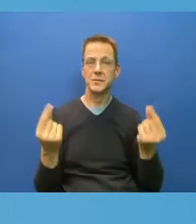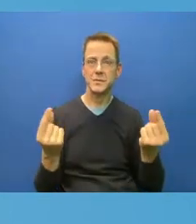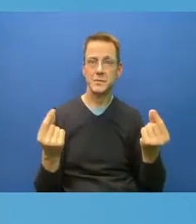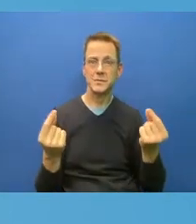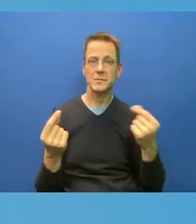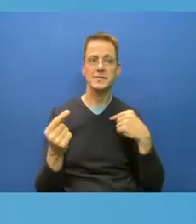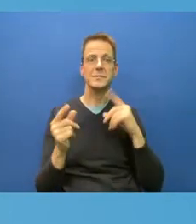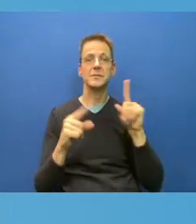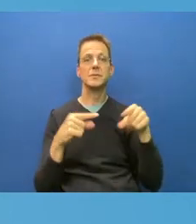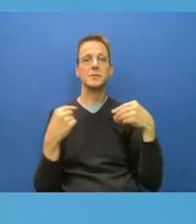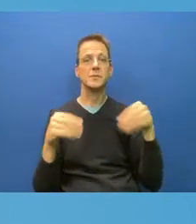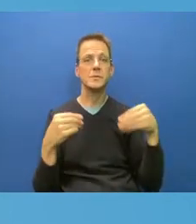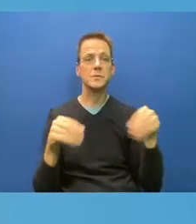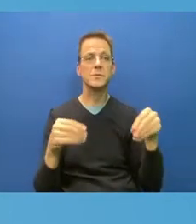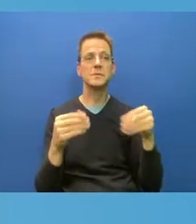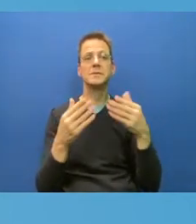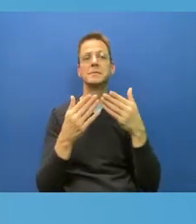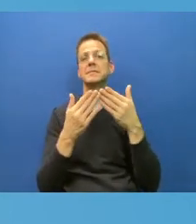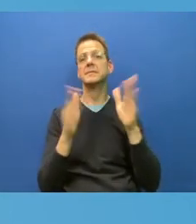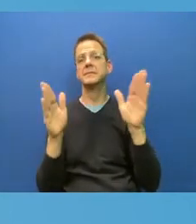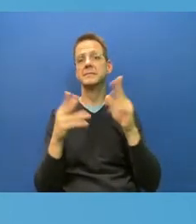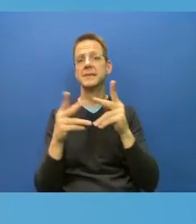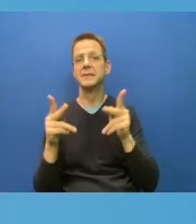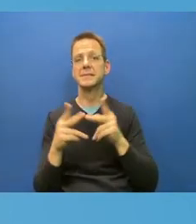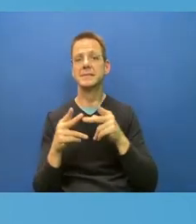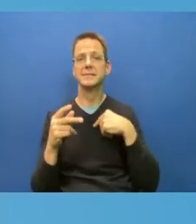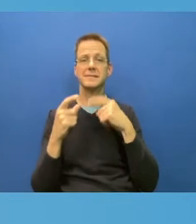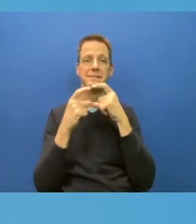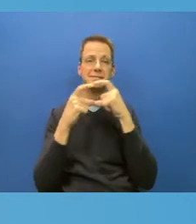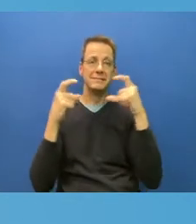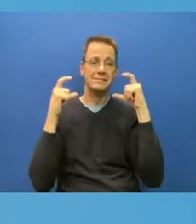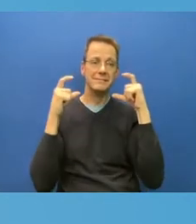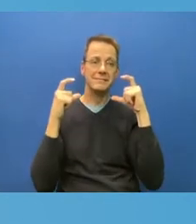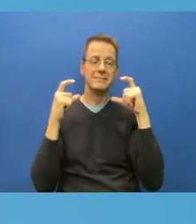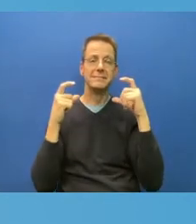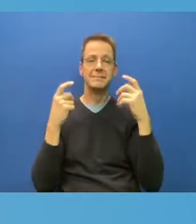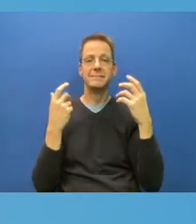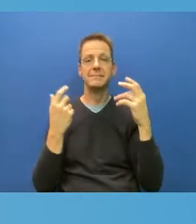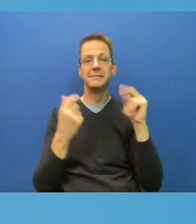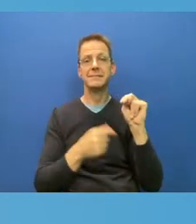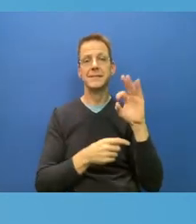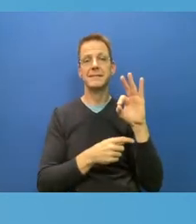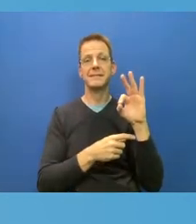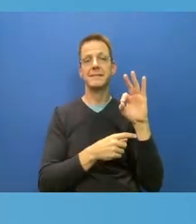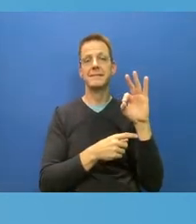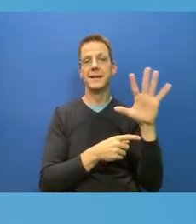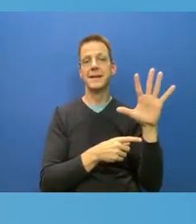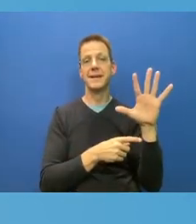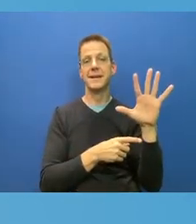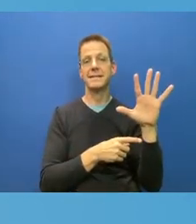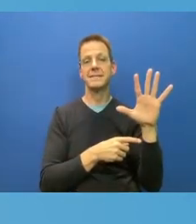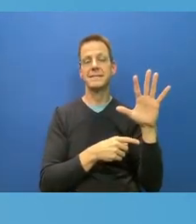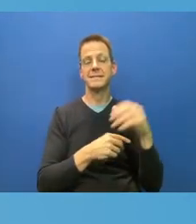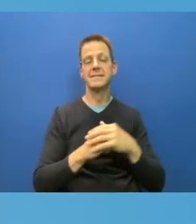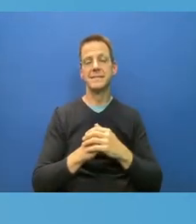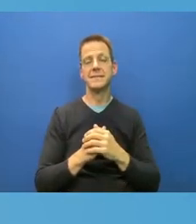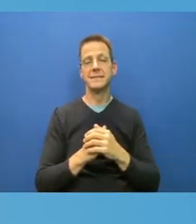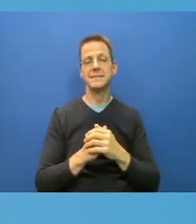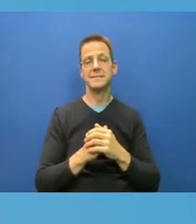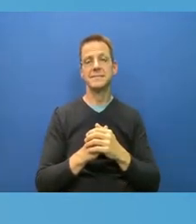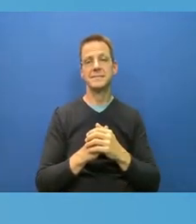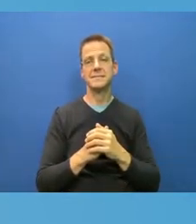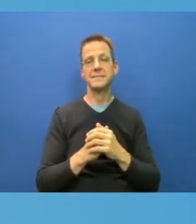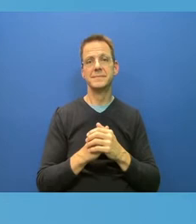I'm not certain about the vaccination status. So I think that's one quick strategy. They're very easy to get now. They're quite comfortable compared to, you know, the big